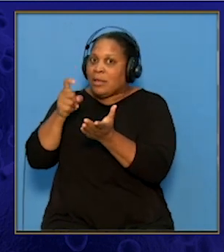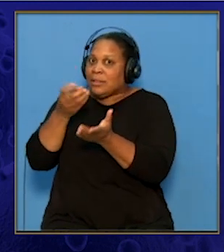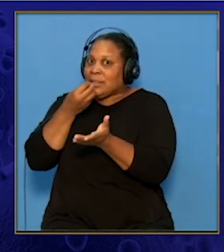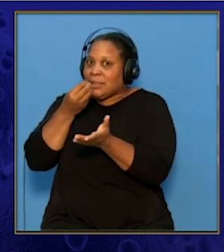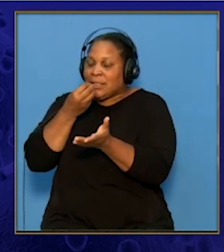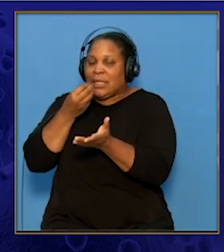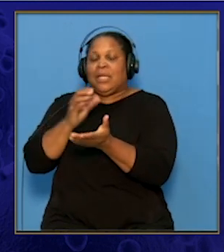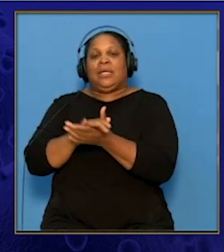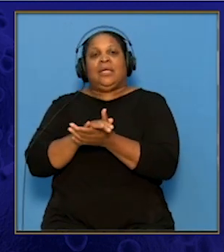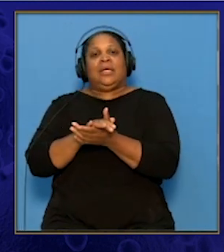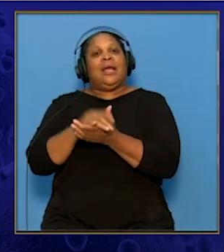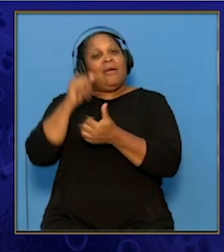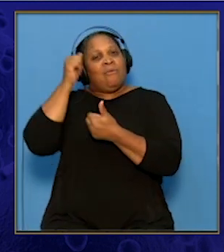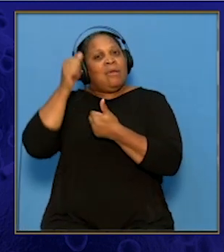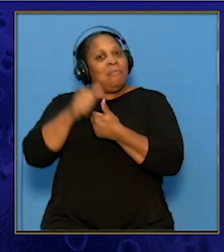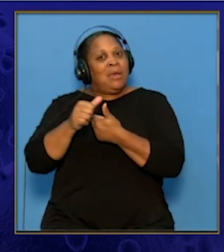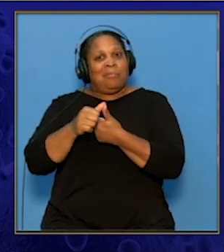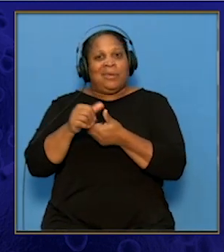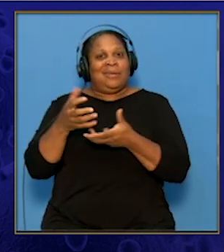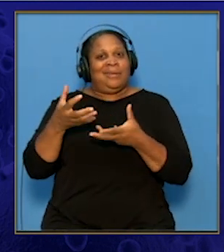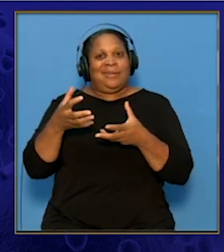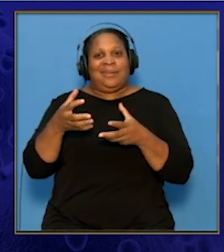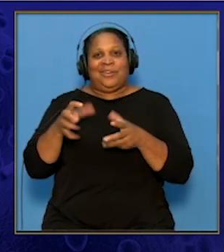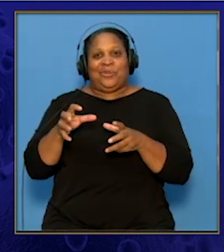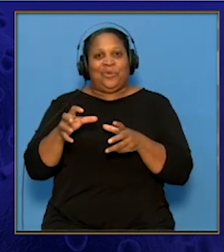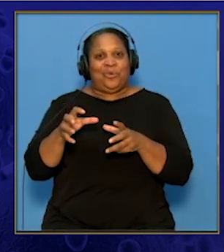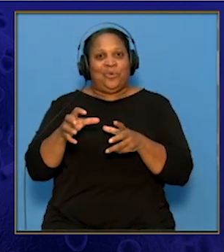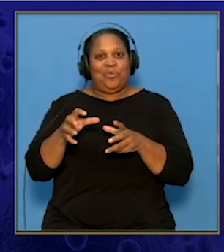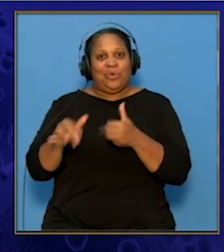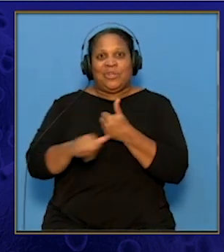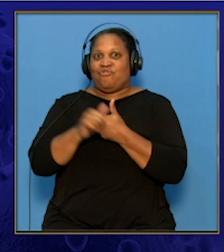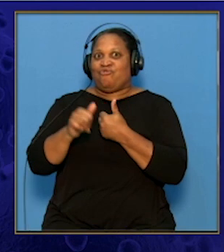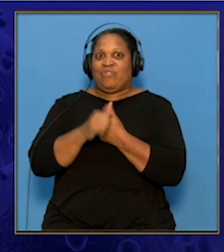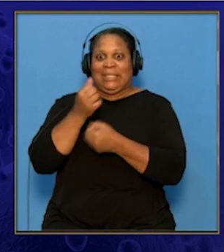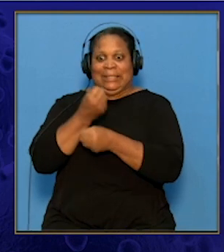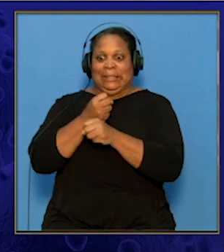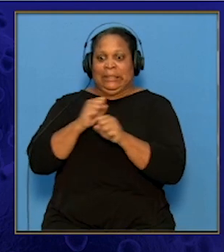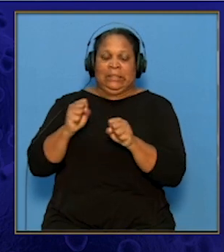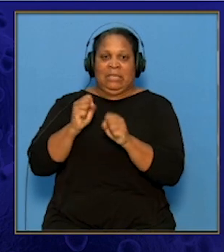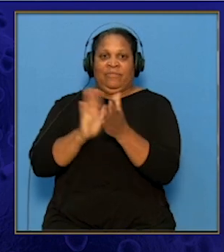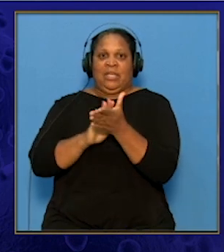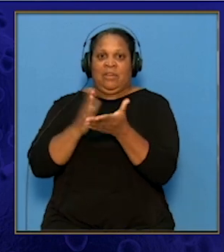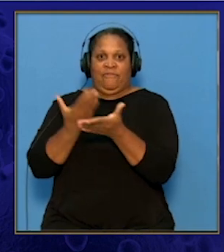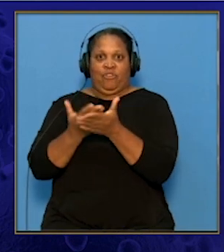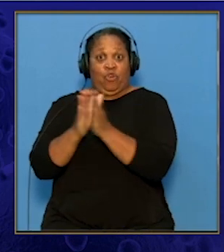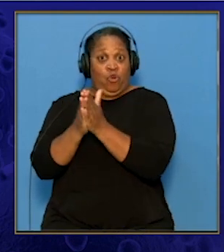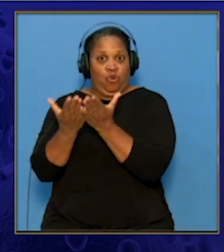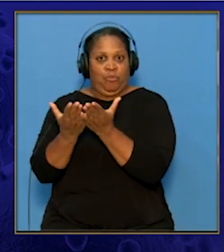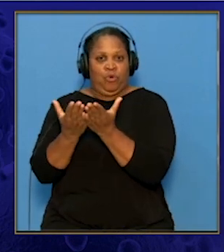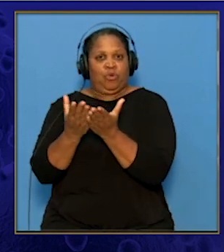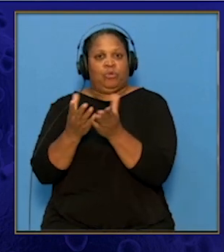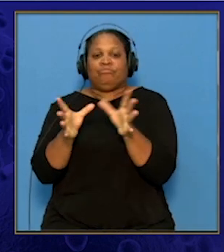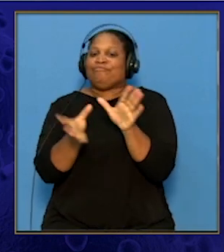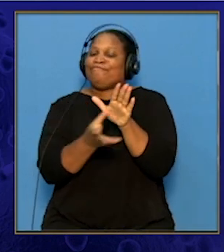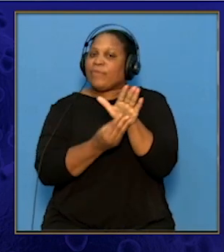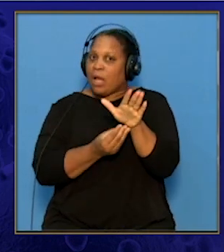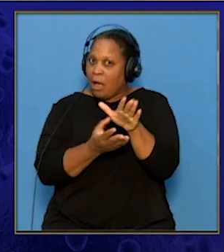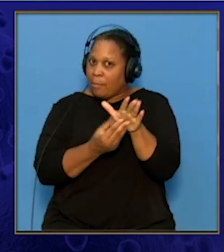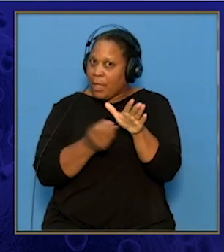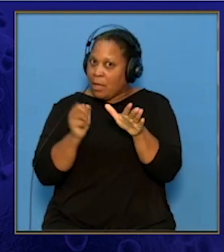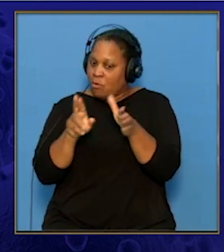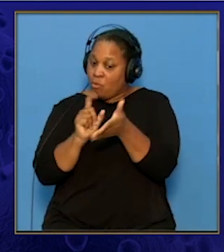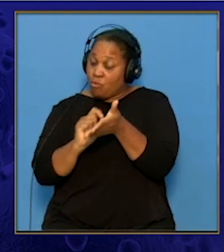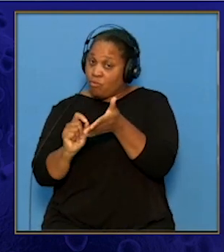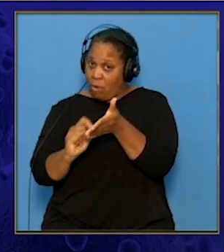Bearing in mind that we do not want to put the safety of the cookbook at risk, what we do is copy or write